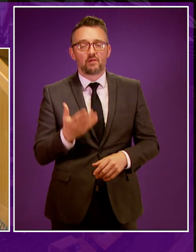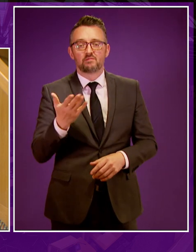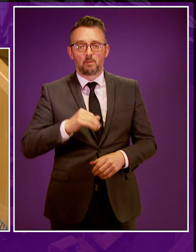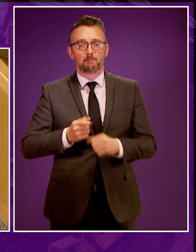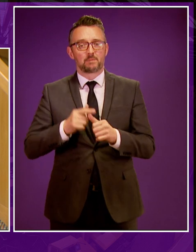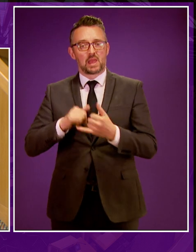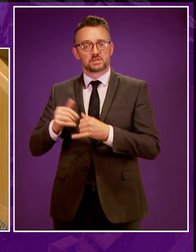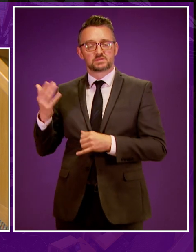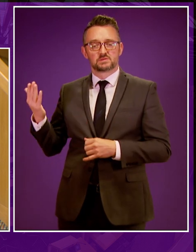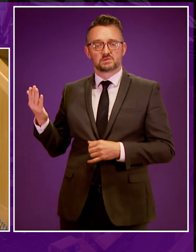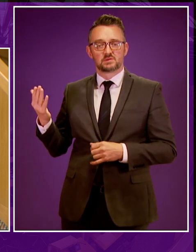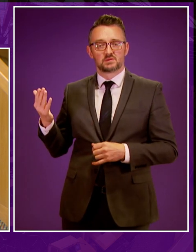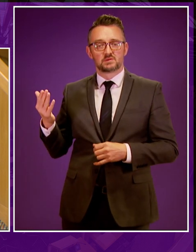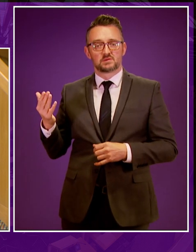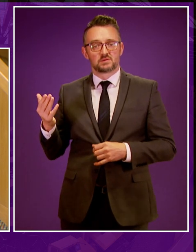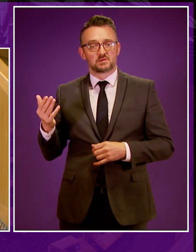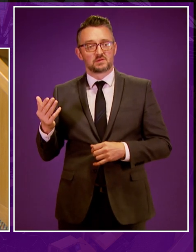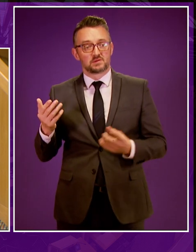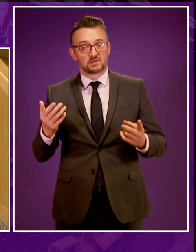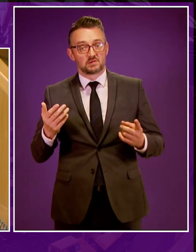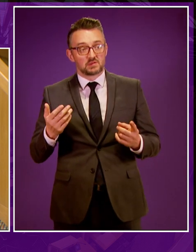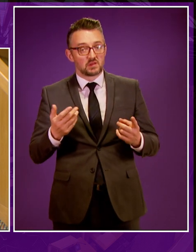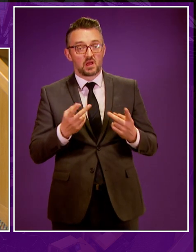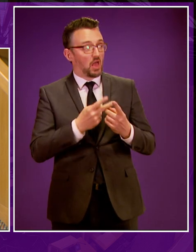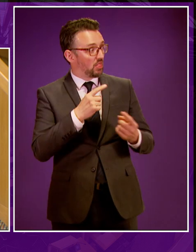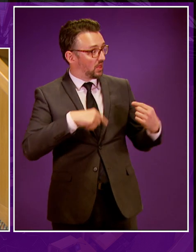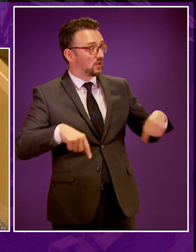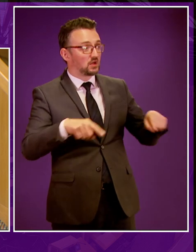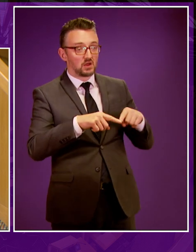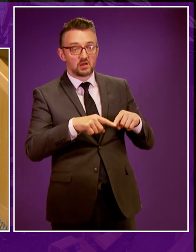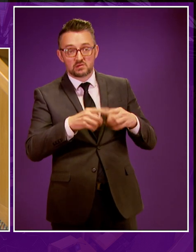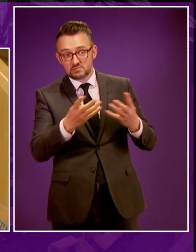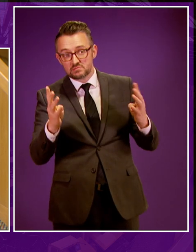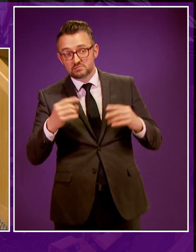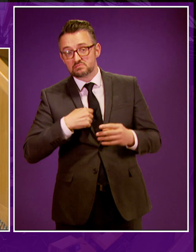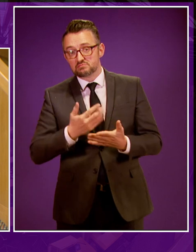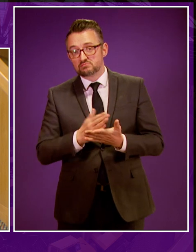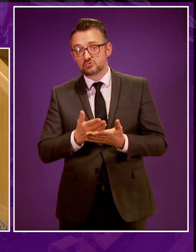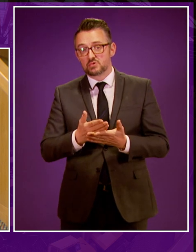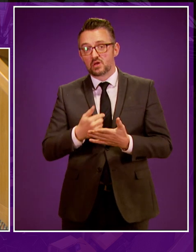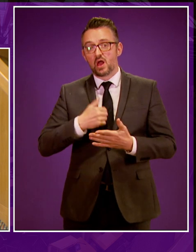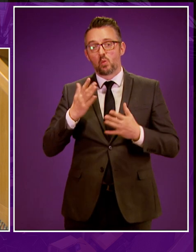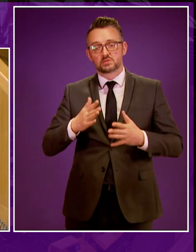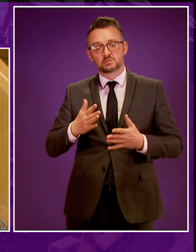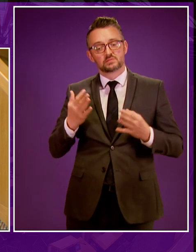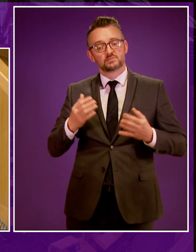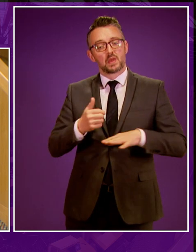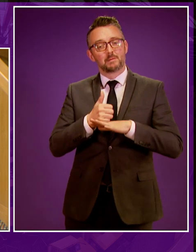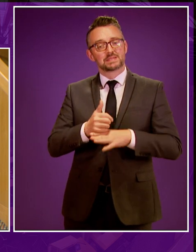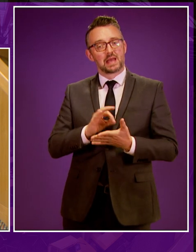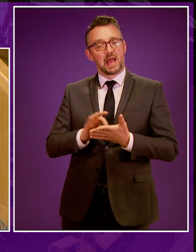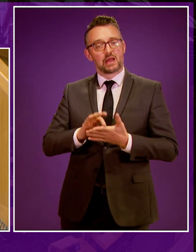derivatives. Now, I'm not sure about the rest of the chamber, but I, for one, am keen to maintain a basic level of hygiene.